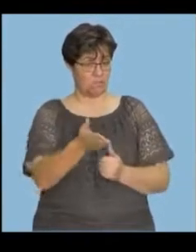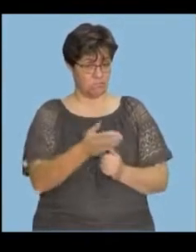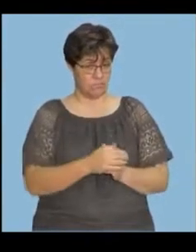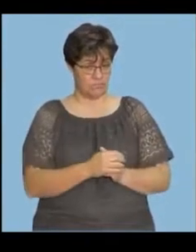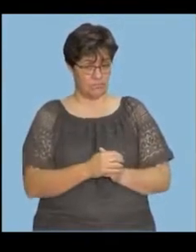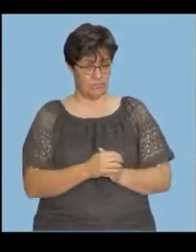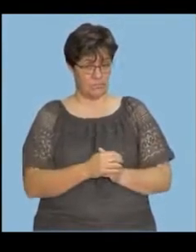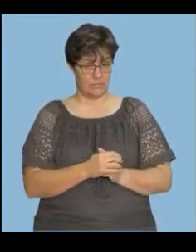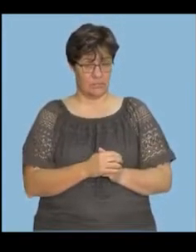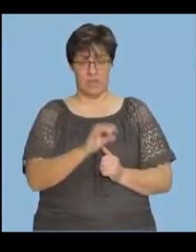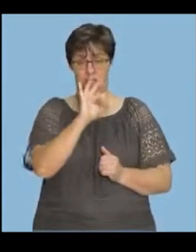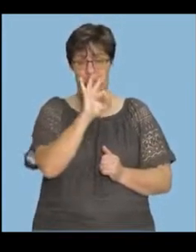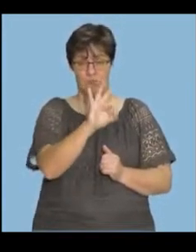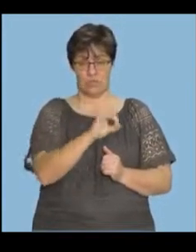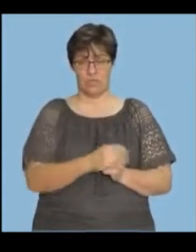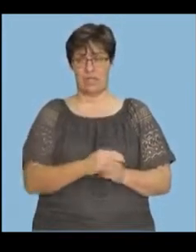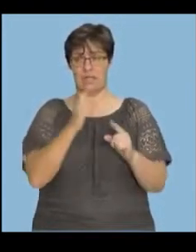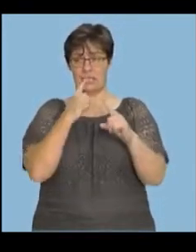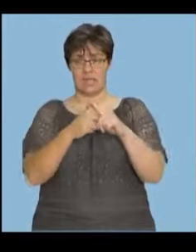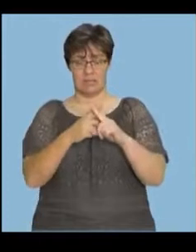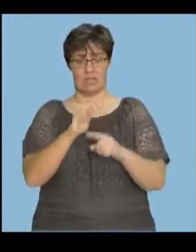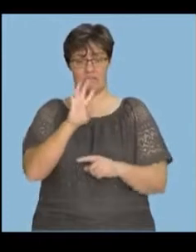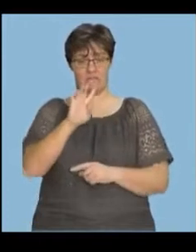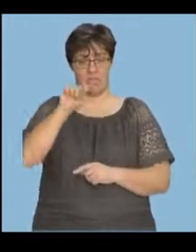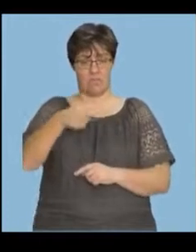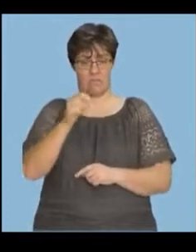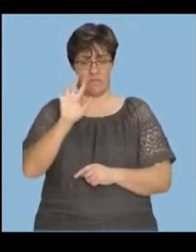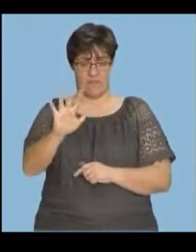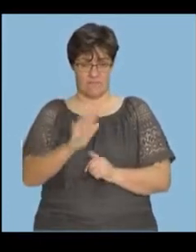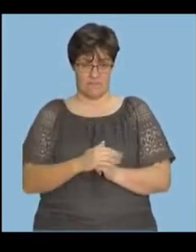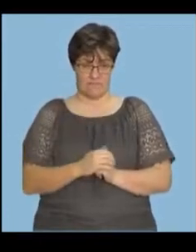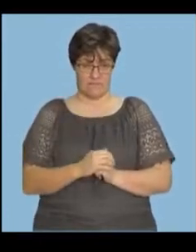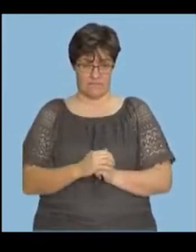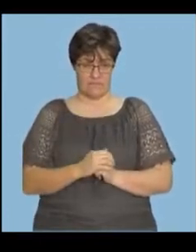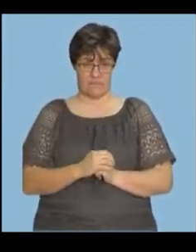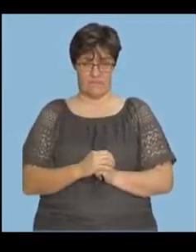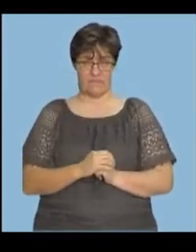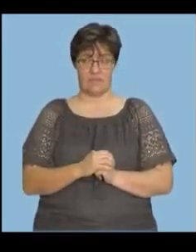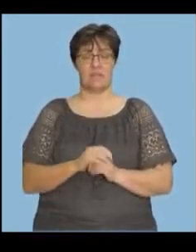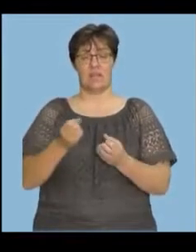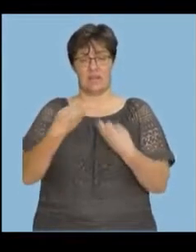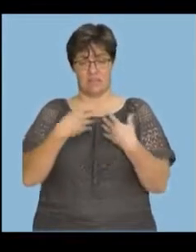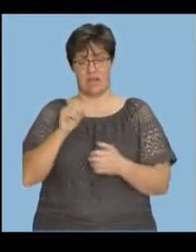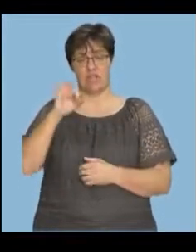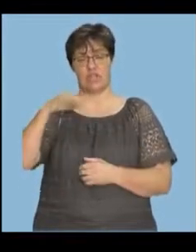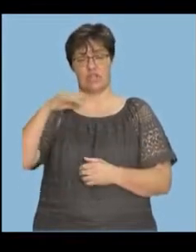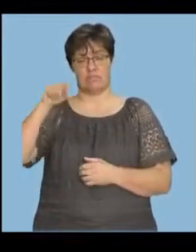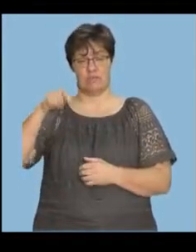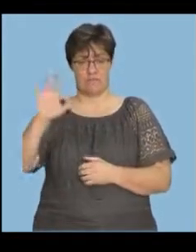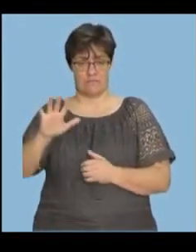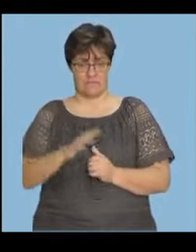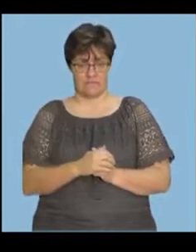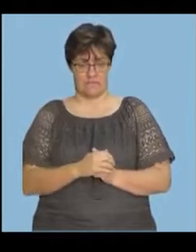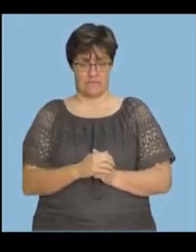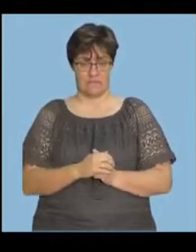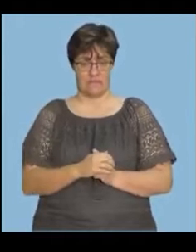that interval, which is 3 multiplied by 4.5, which is give us 13.5.